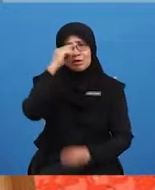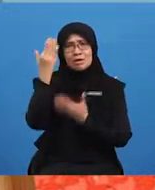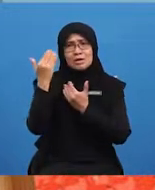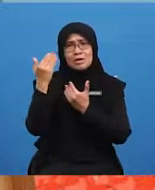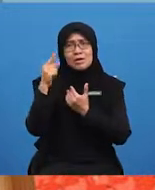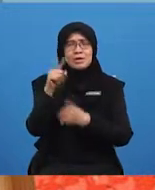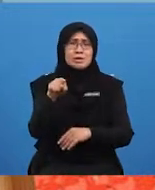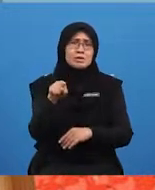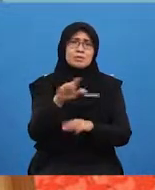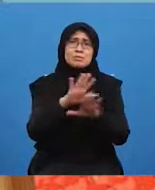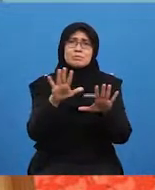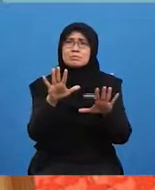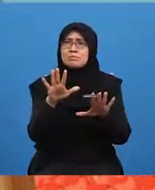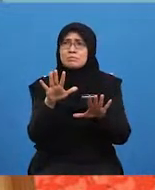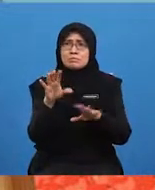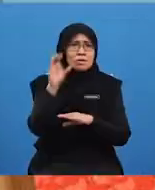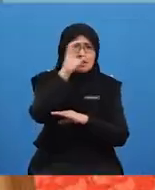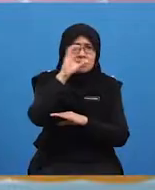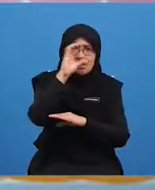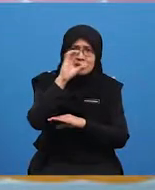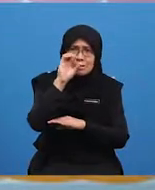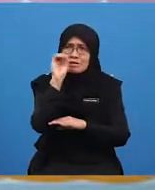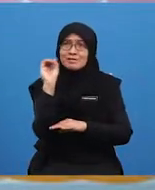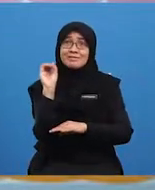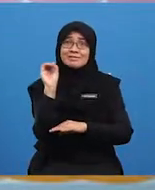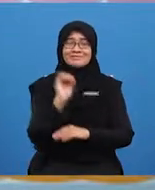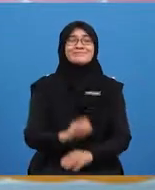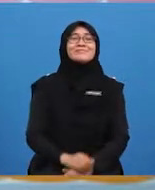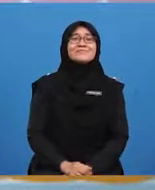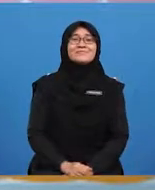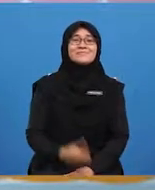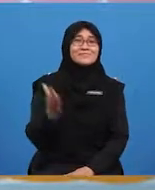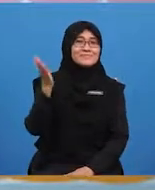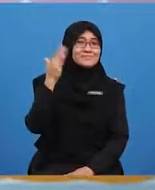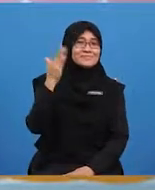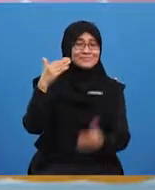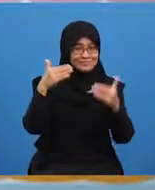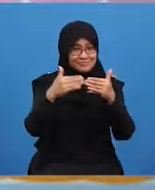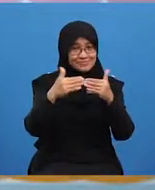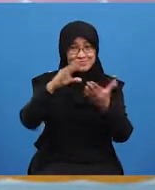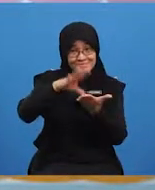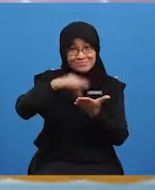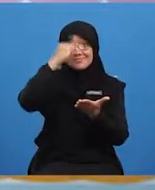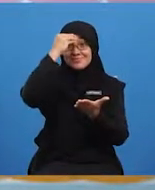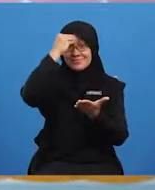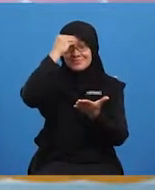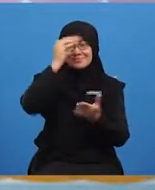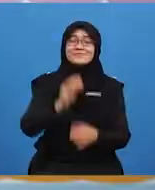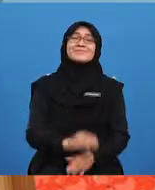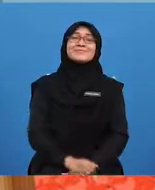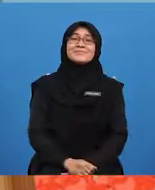lost while getting the apples and sausages. Anyway, let's continue with our lesson, shall we?